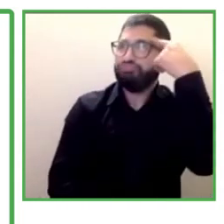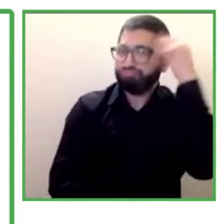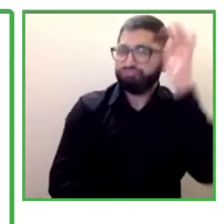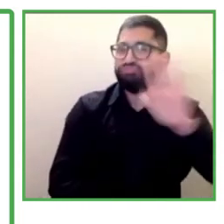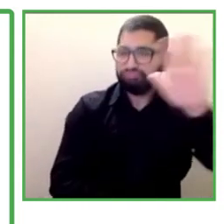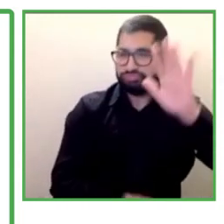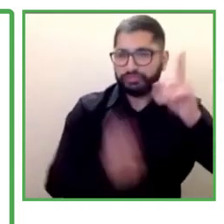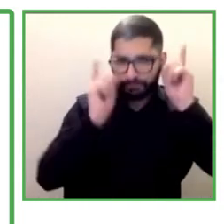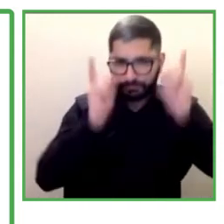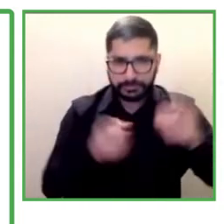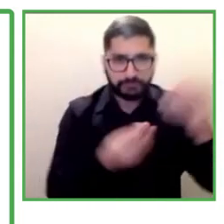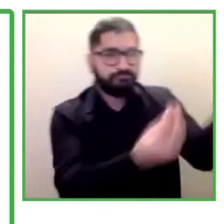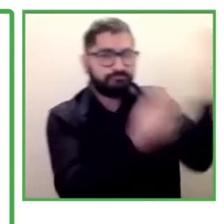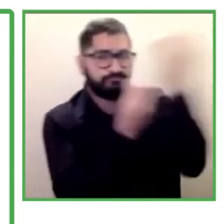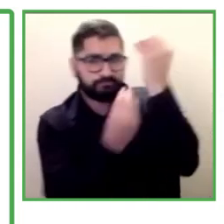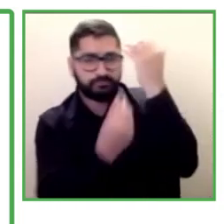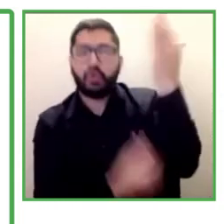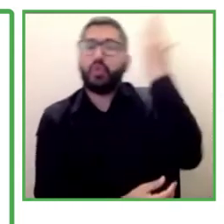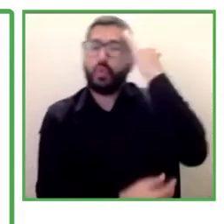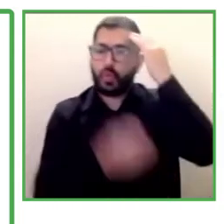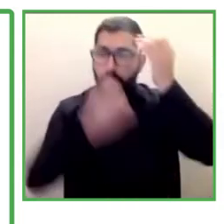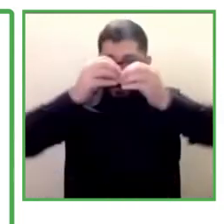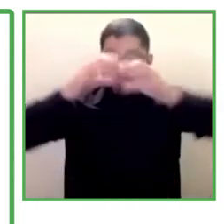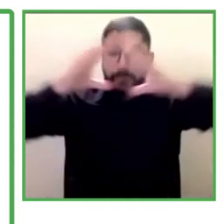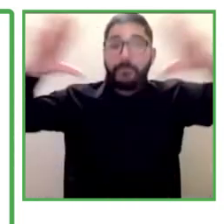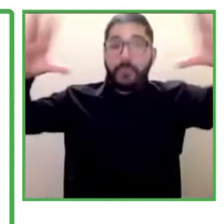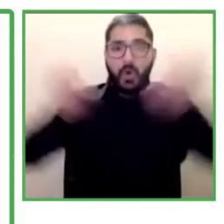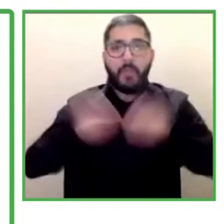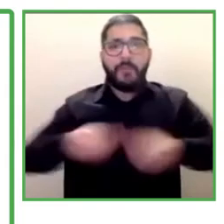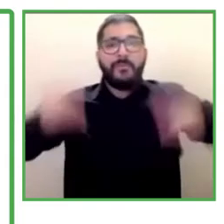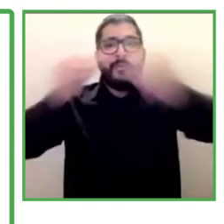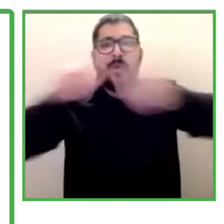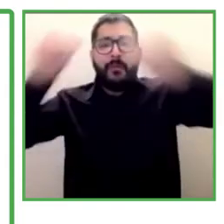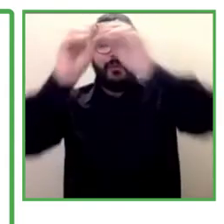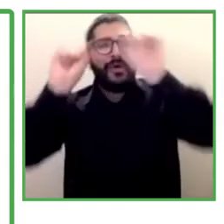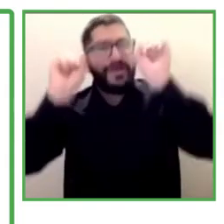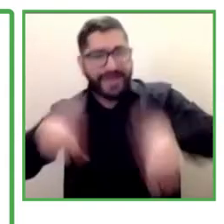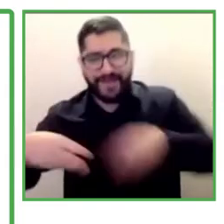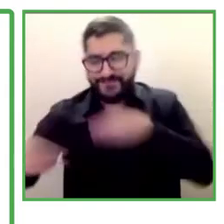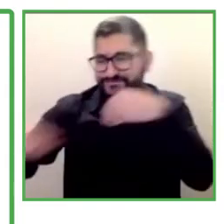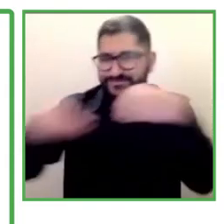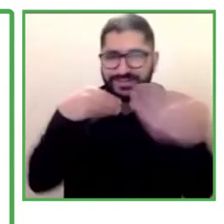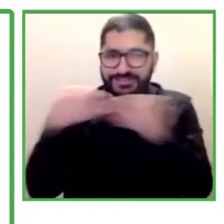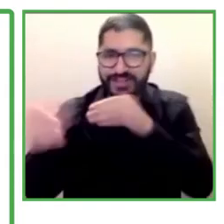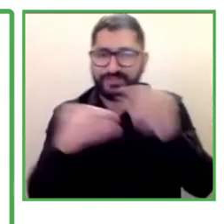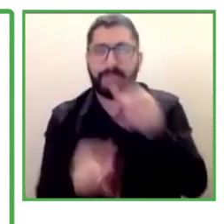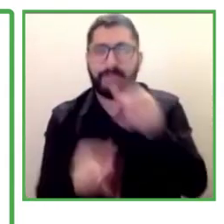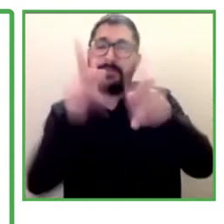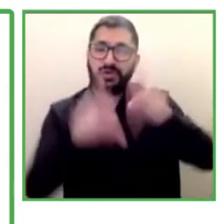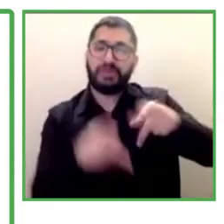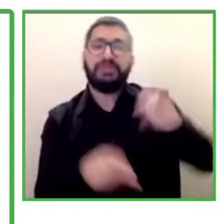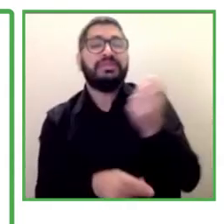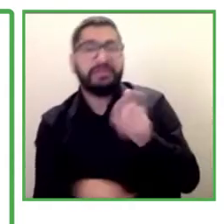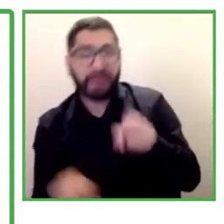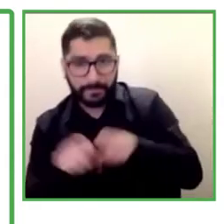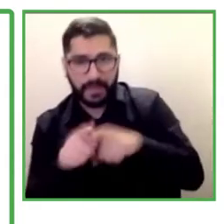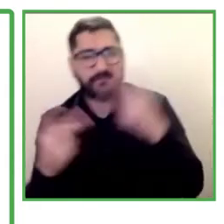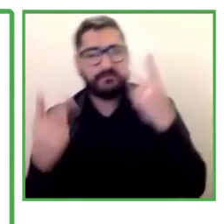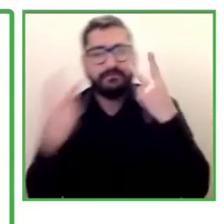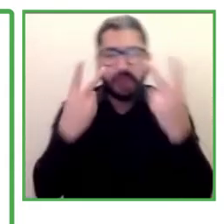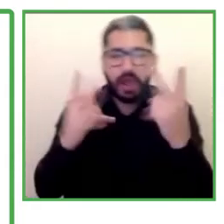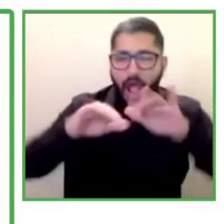very important to actually read the context, be flexible, prioritize and also